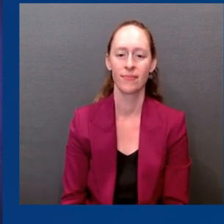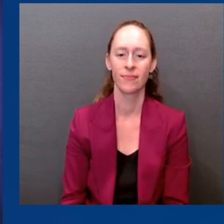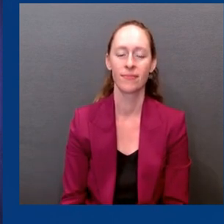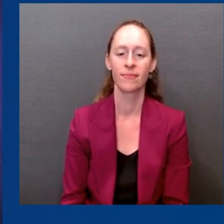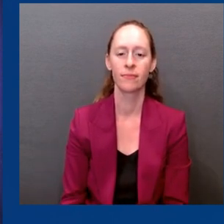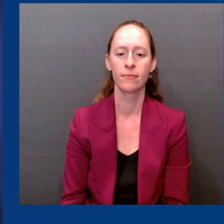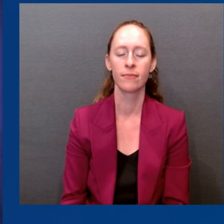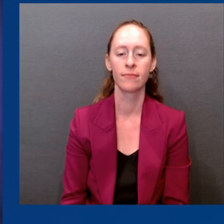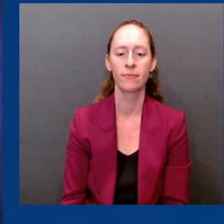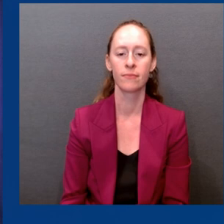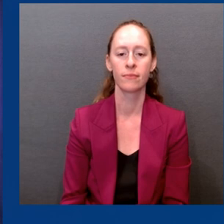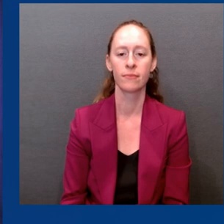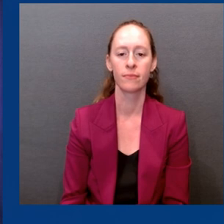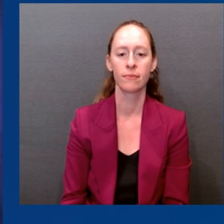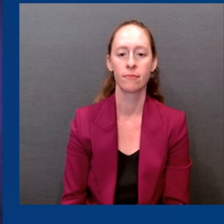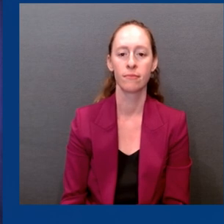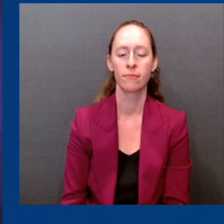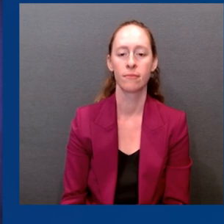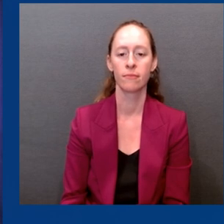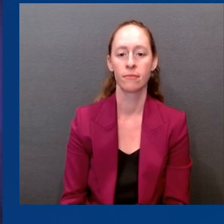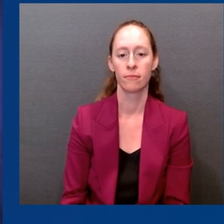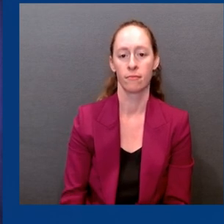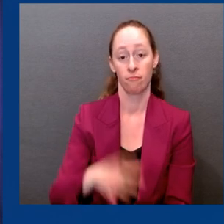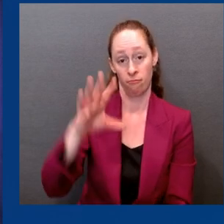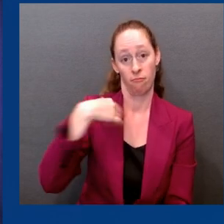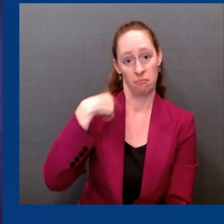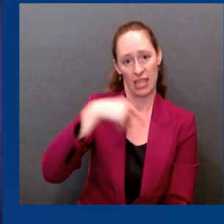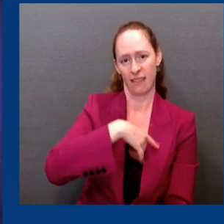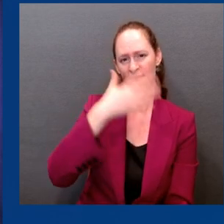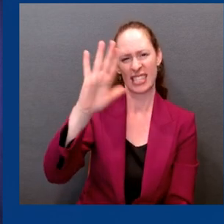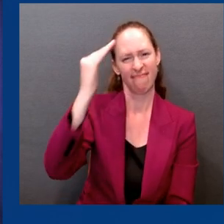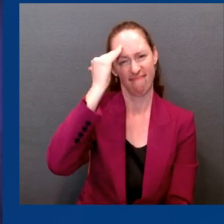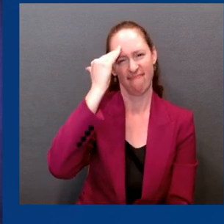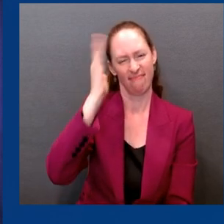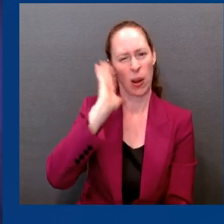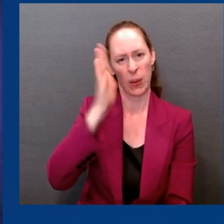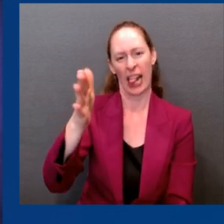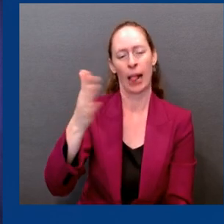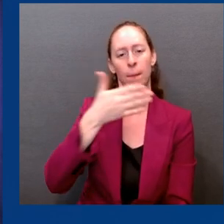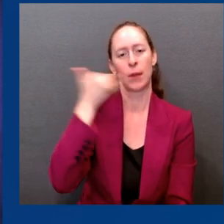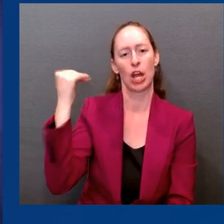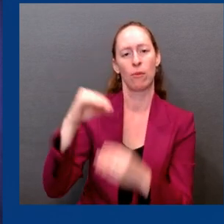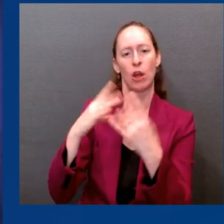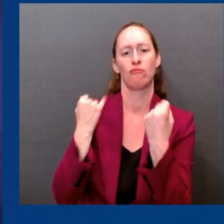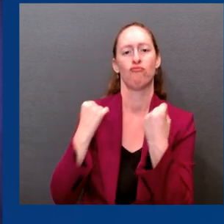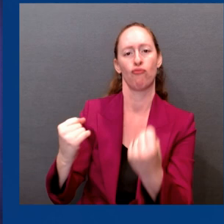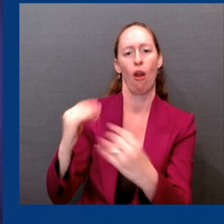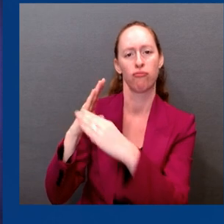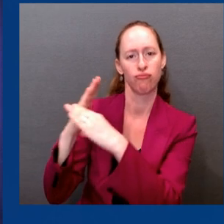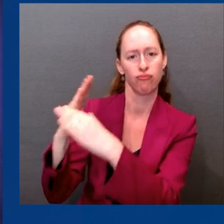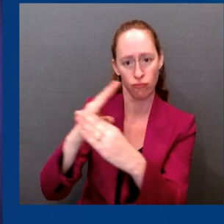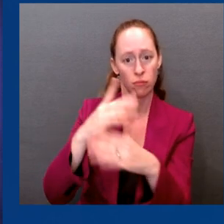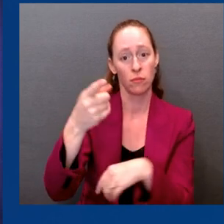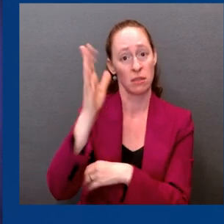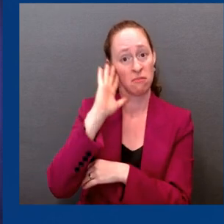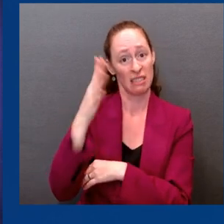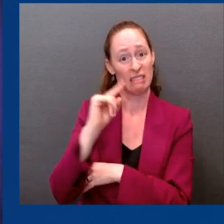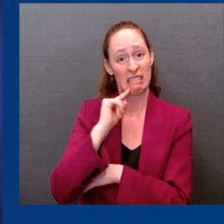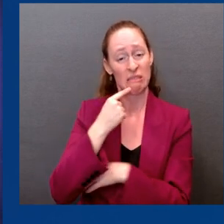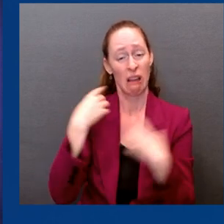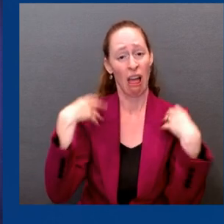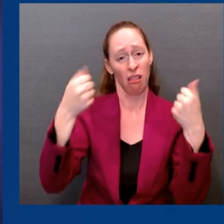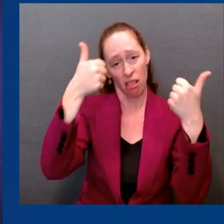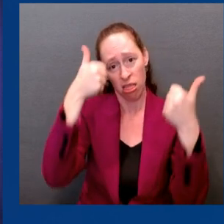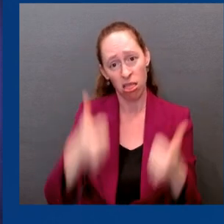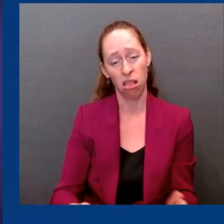infection, better protection against transmission, and ongoing and better protection against serious illness. And importantly,